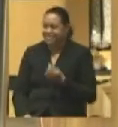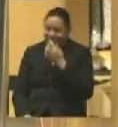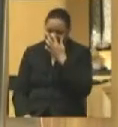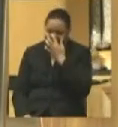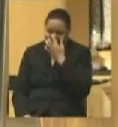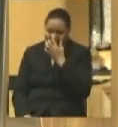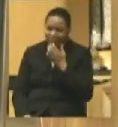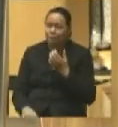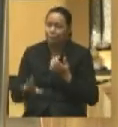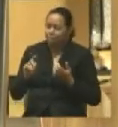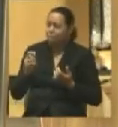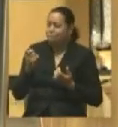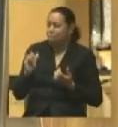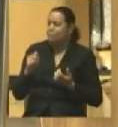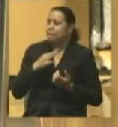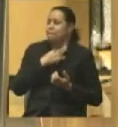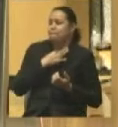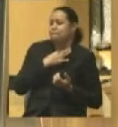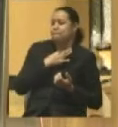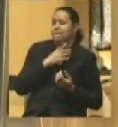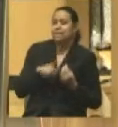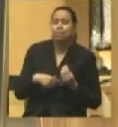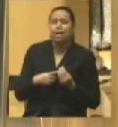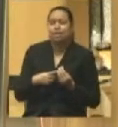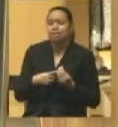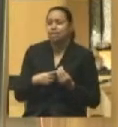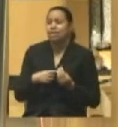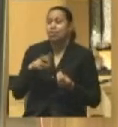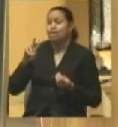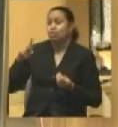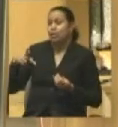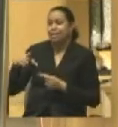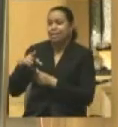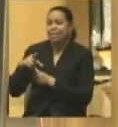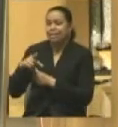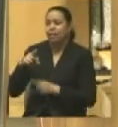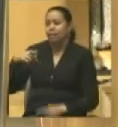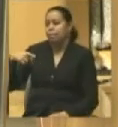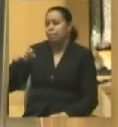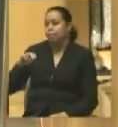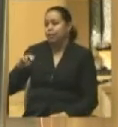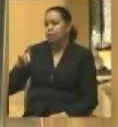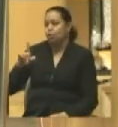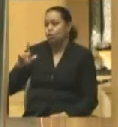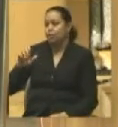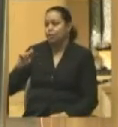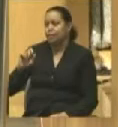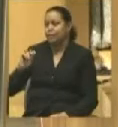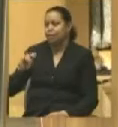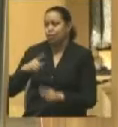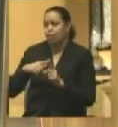degree. But I was, I'm curious about the fact that the vice presidential nominee was George Pendleton of Ohio.